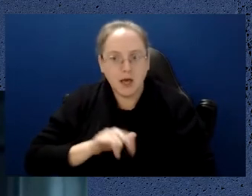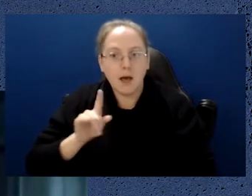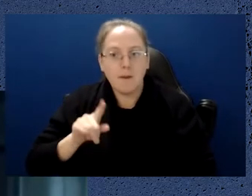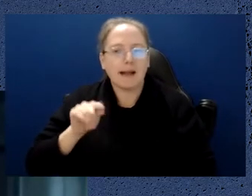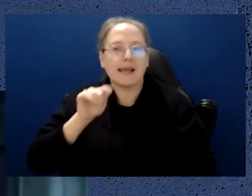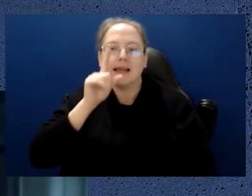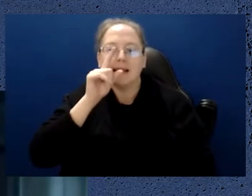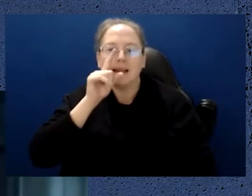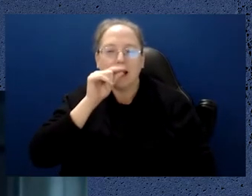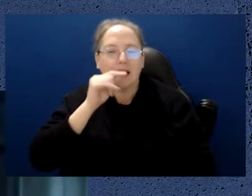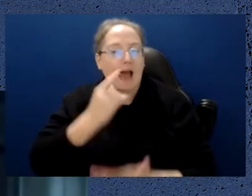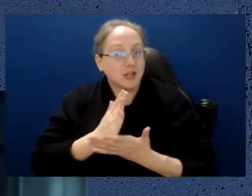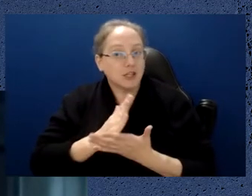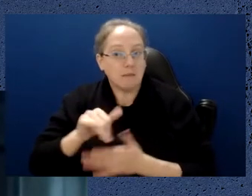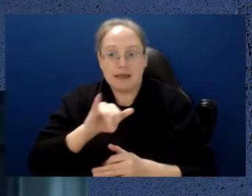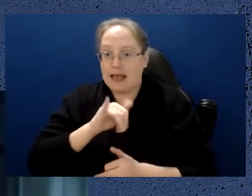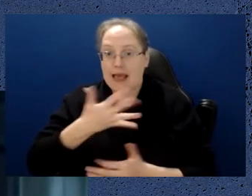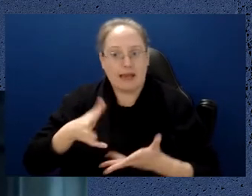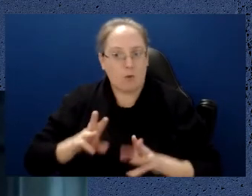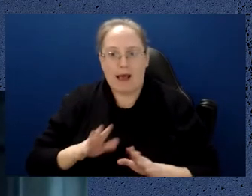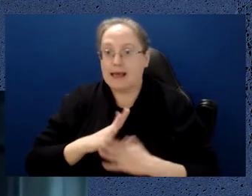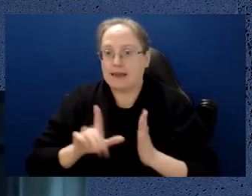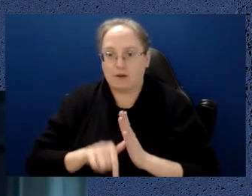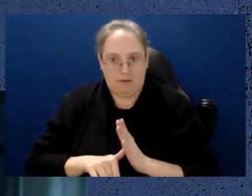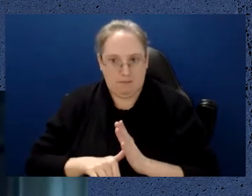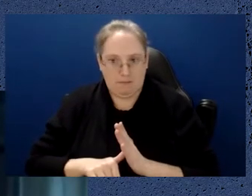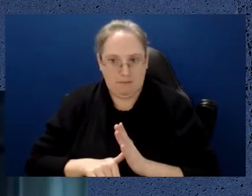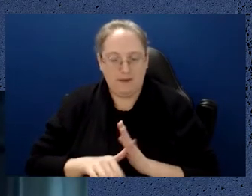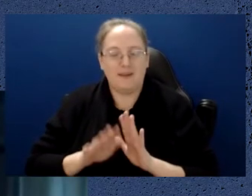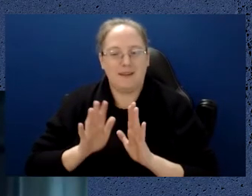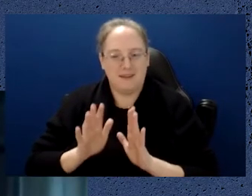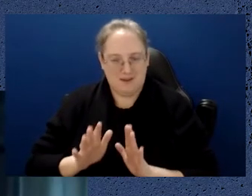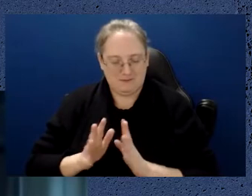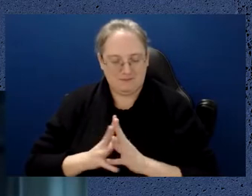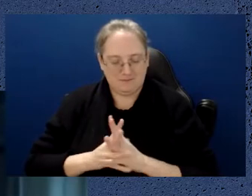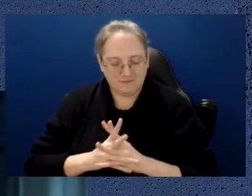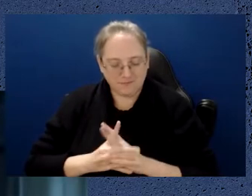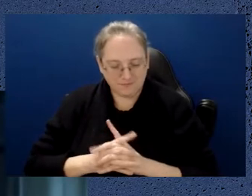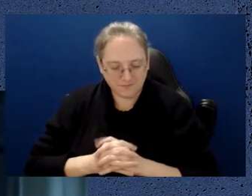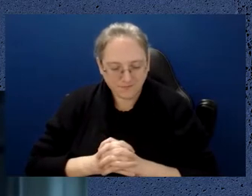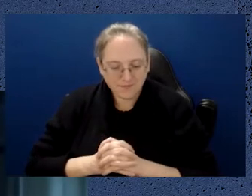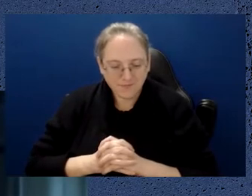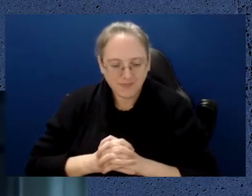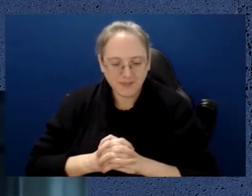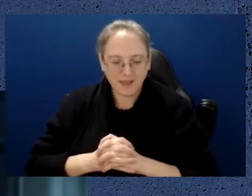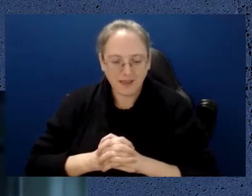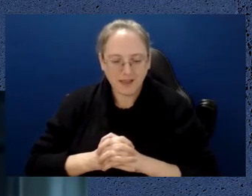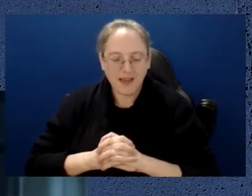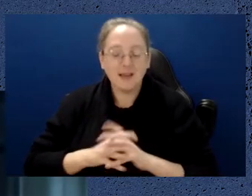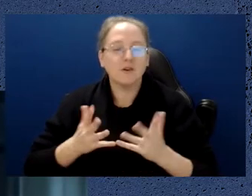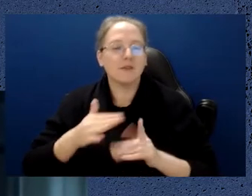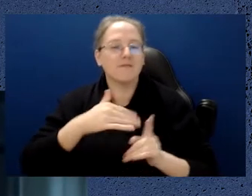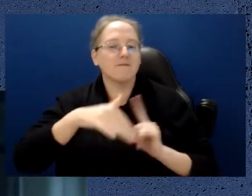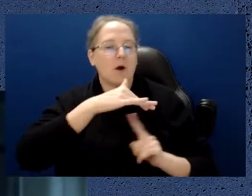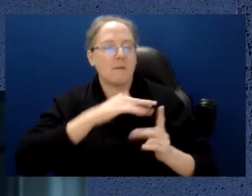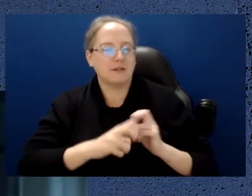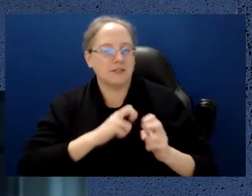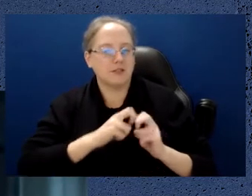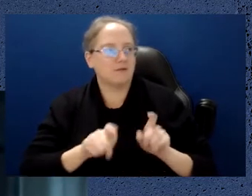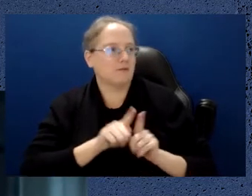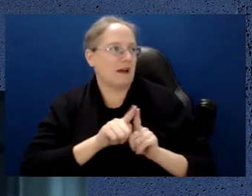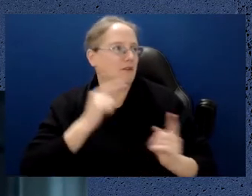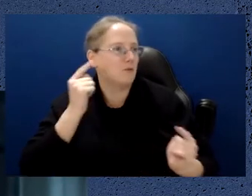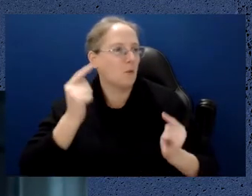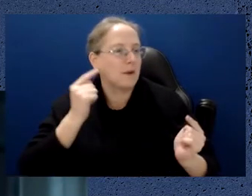that means that environmental issues which are normally in the environment like